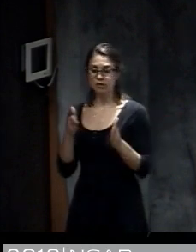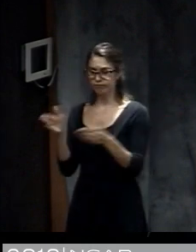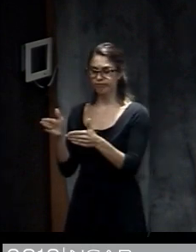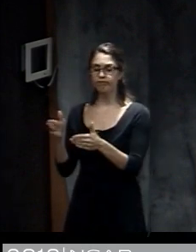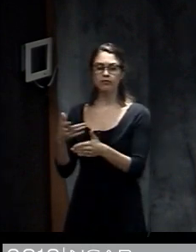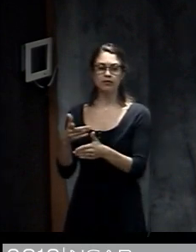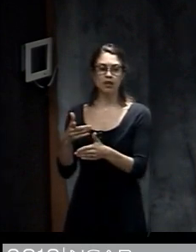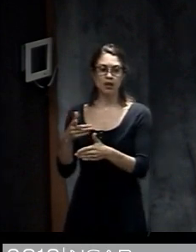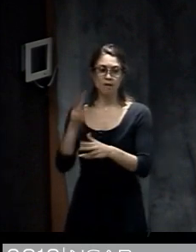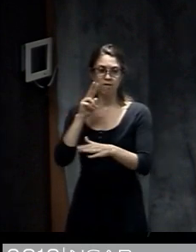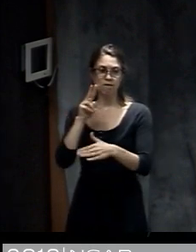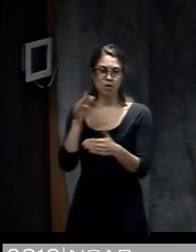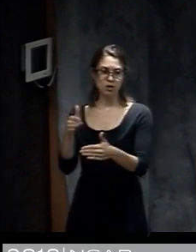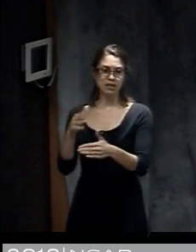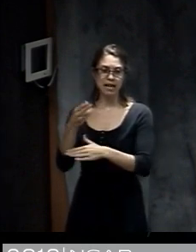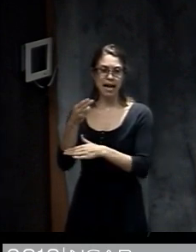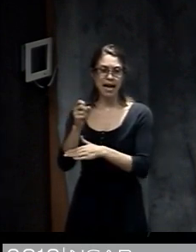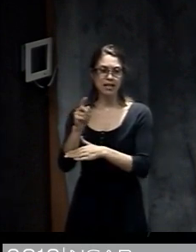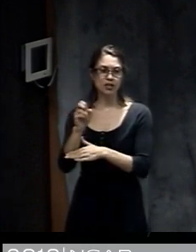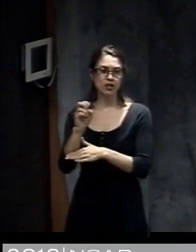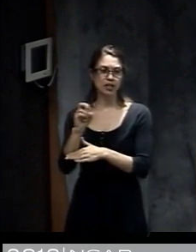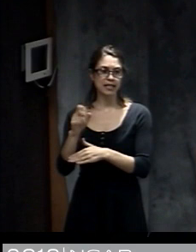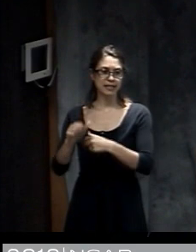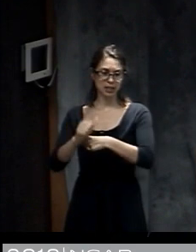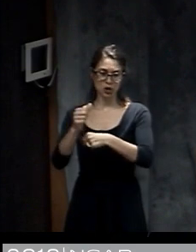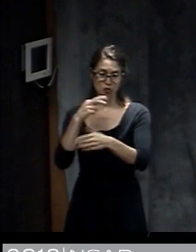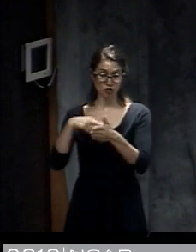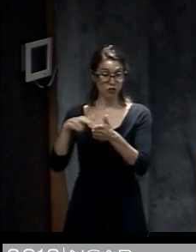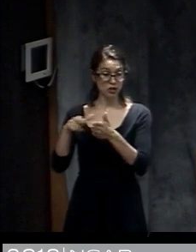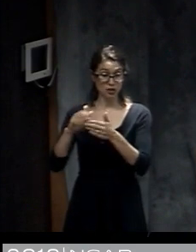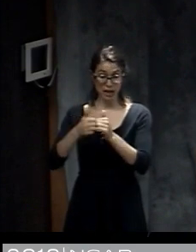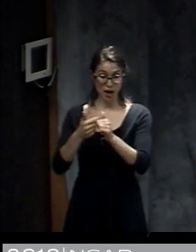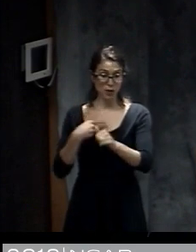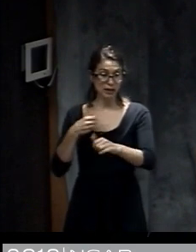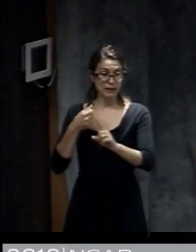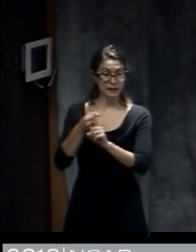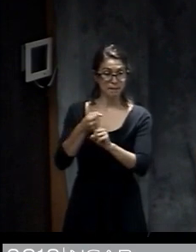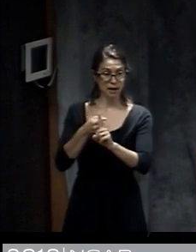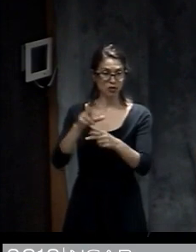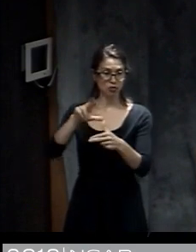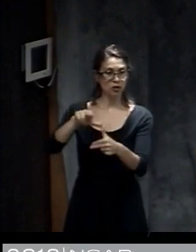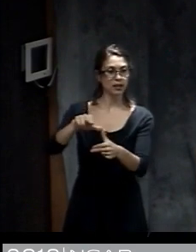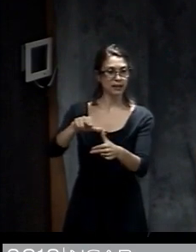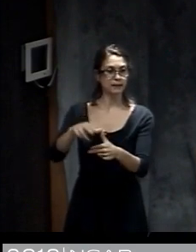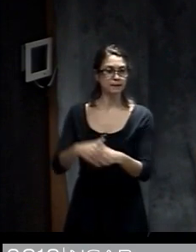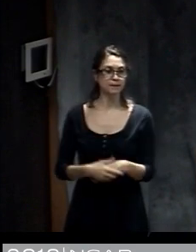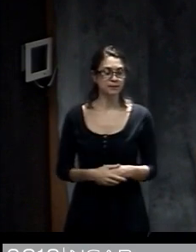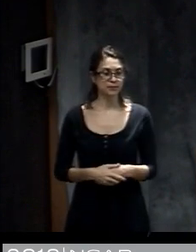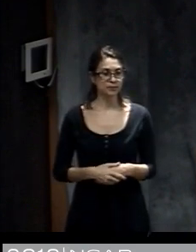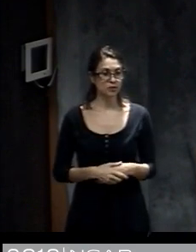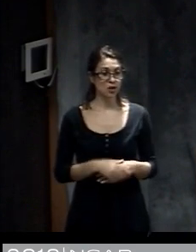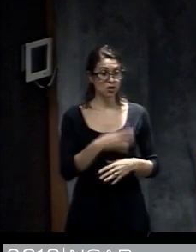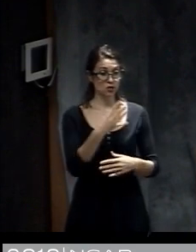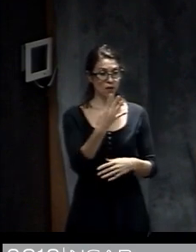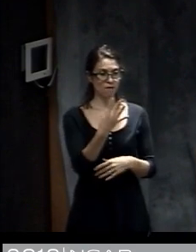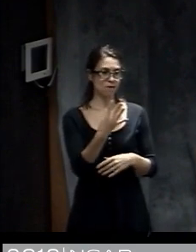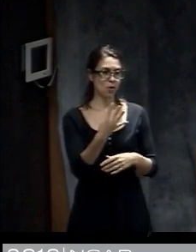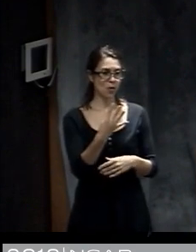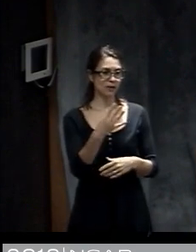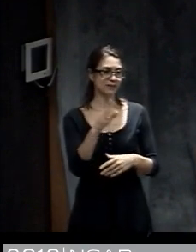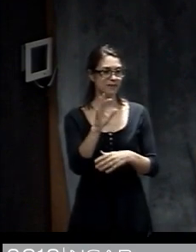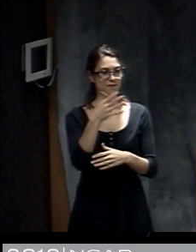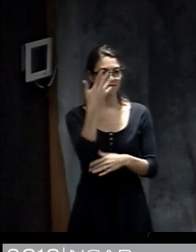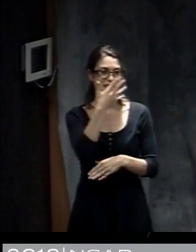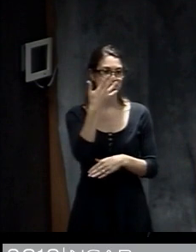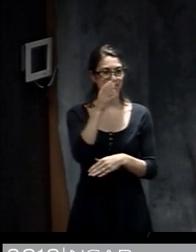communication research that have helped to reduce hurricane impacts. So this diagram on the bottom shows what's called the four phases of emergency management or the